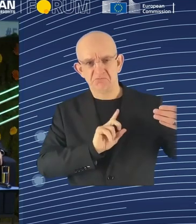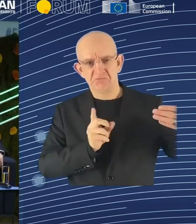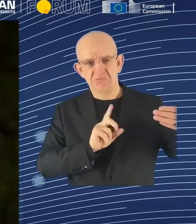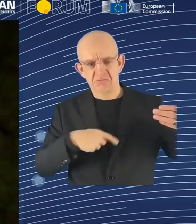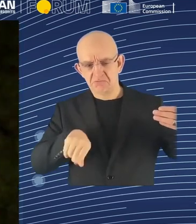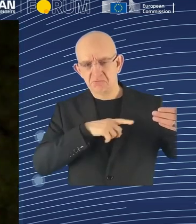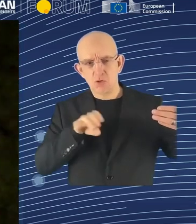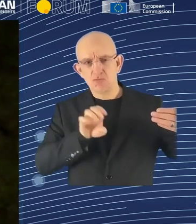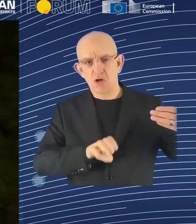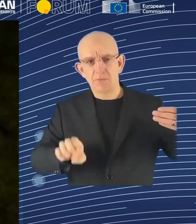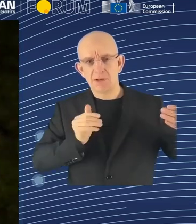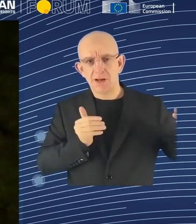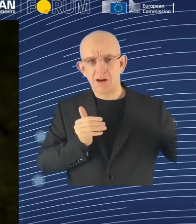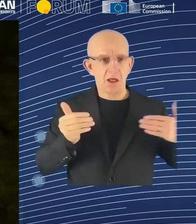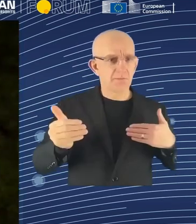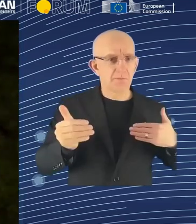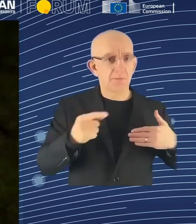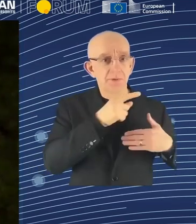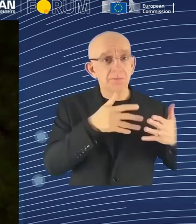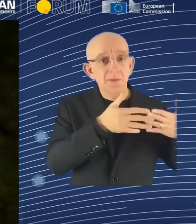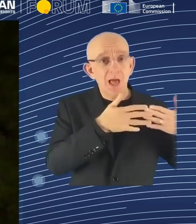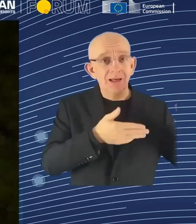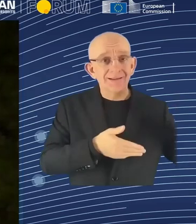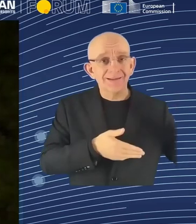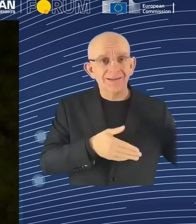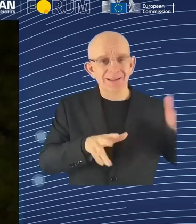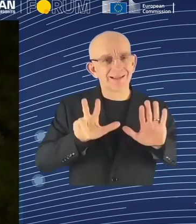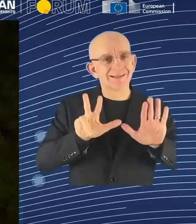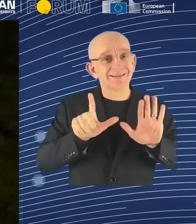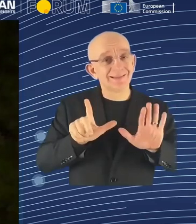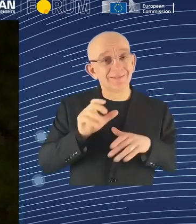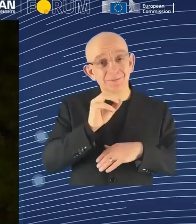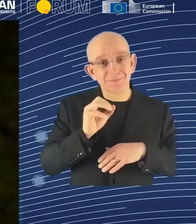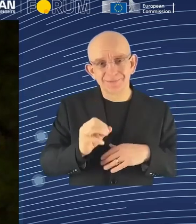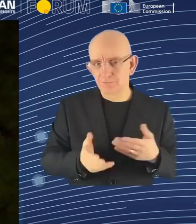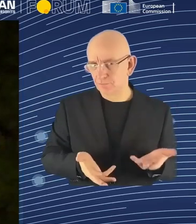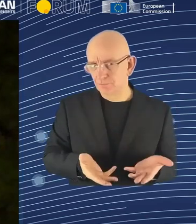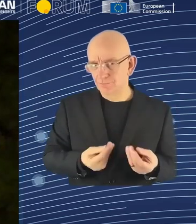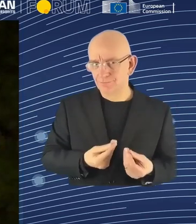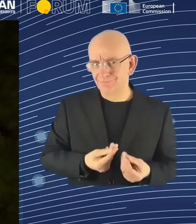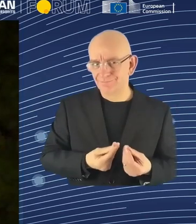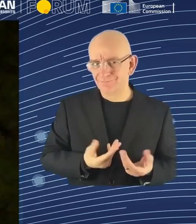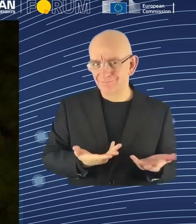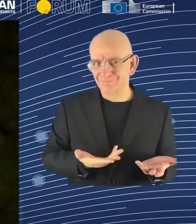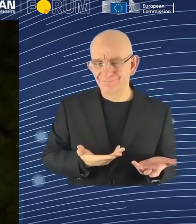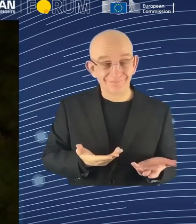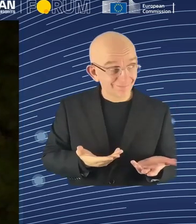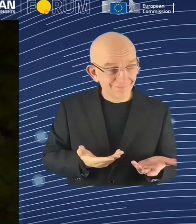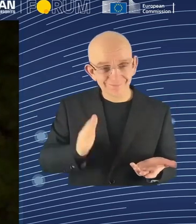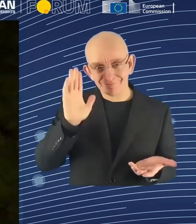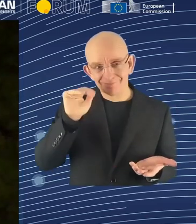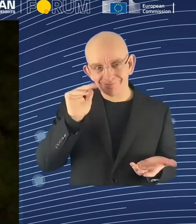all companies, 97% of the companies overall globally were thinking it was a complete game changer. And